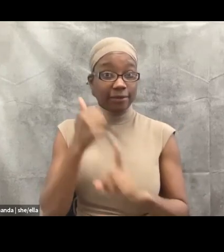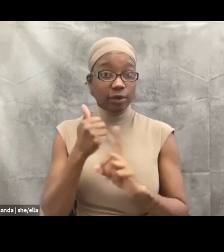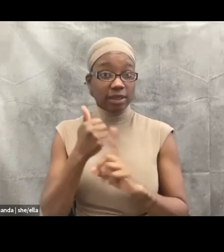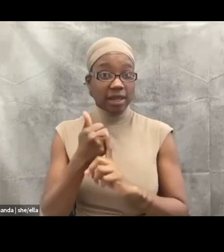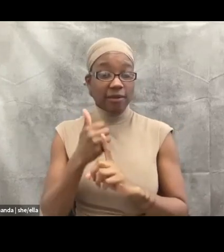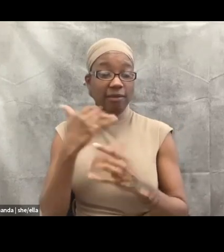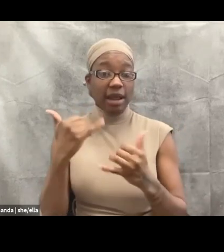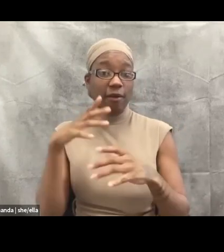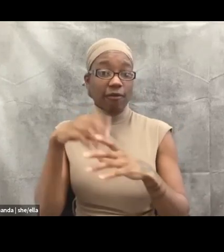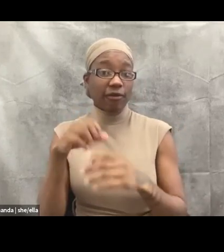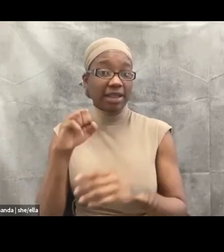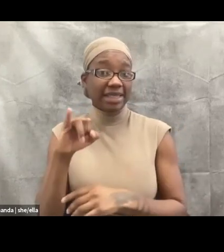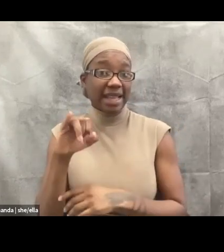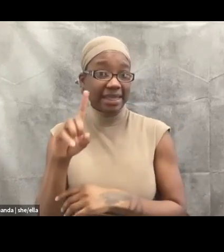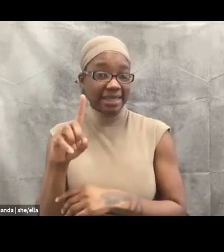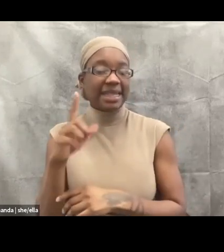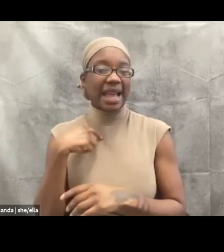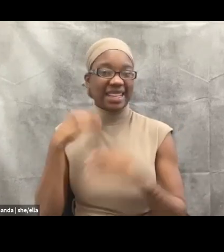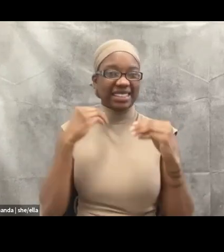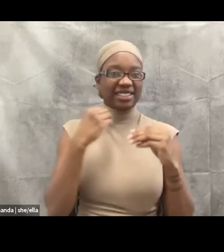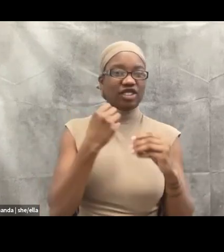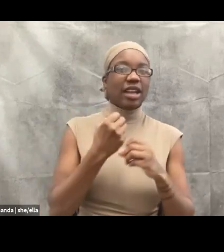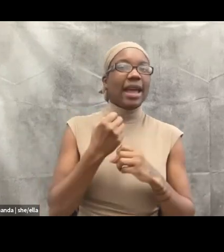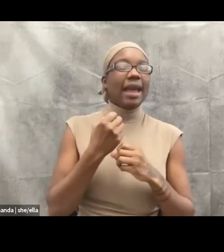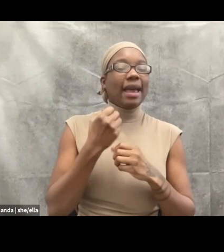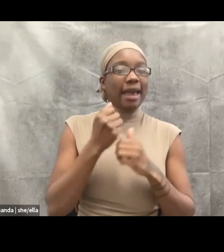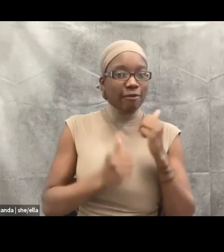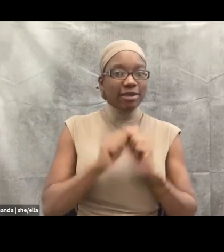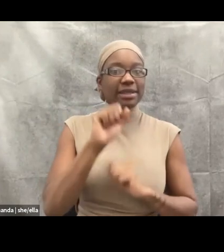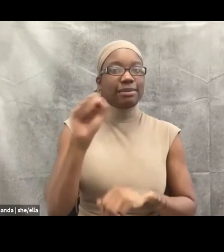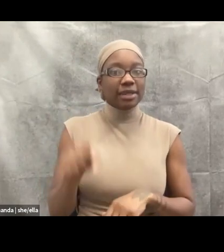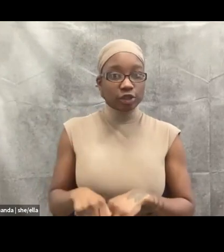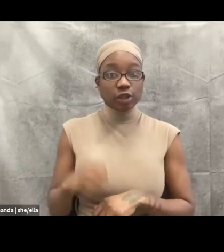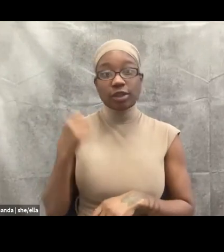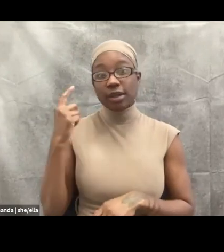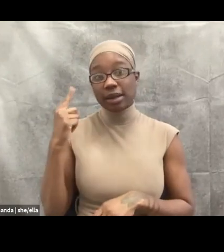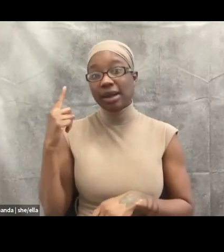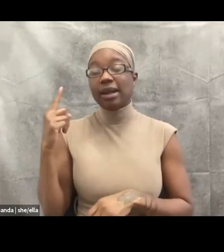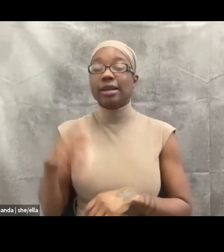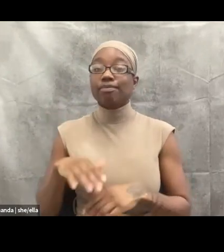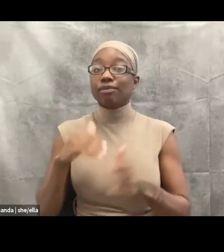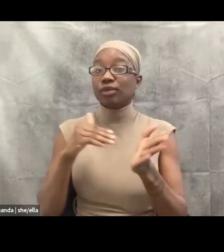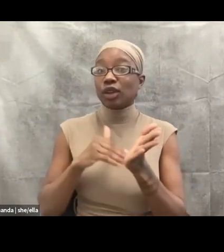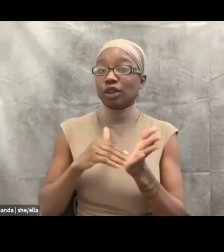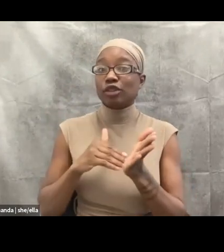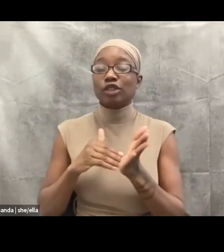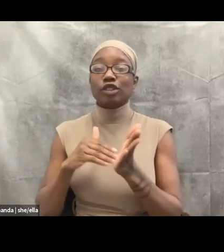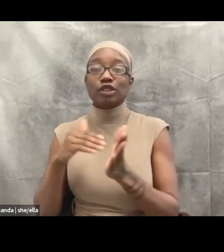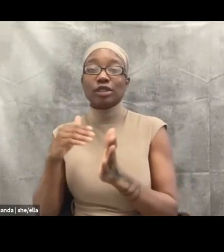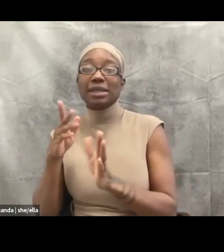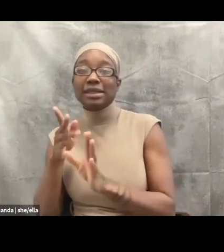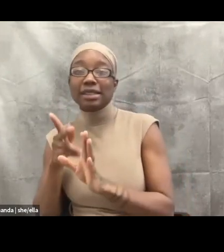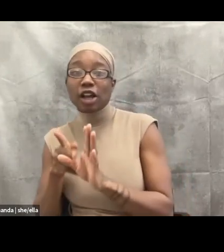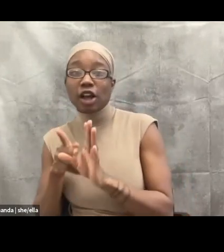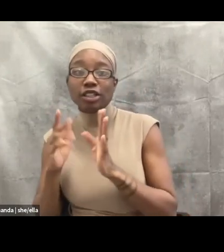doctors of psychology that come out of this program don't have to, um, know anything about how to treat a suicidal person and they may or may